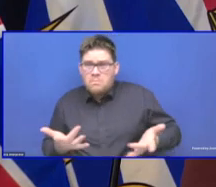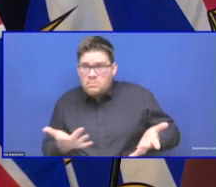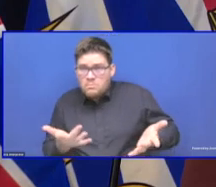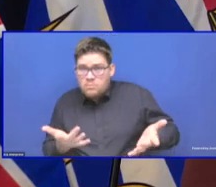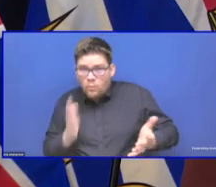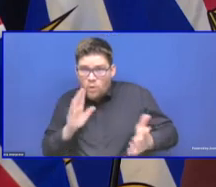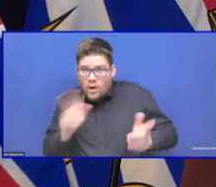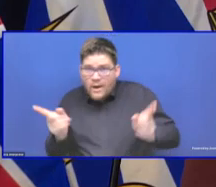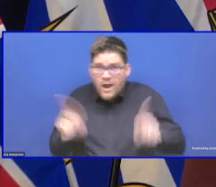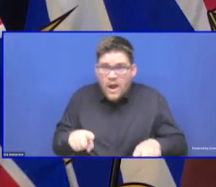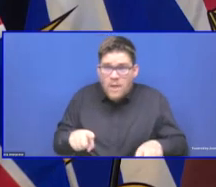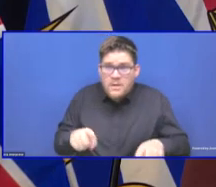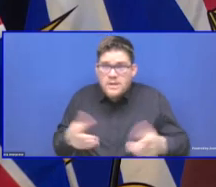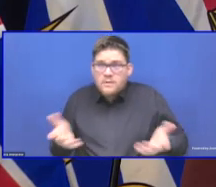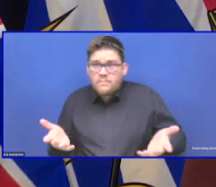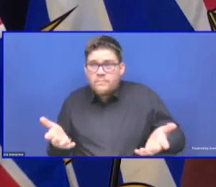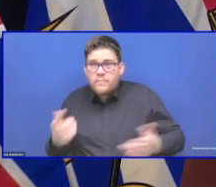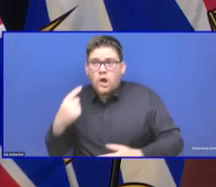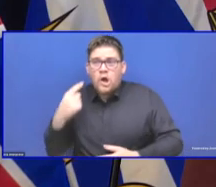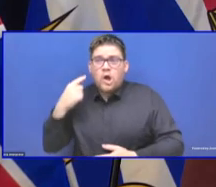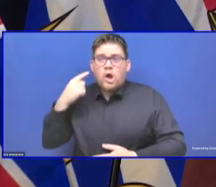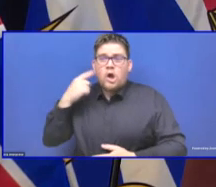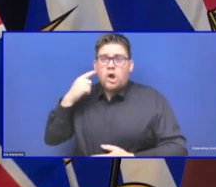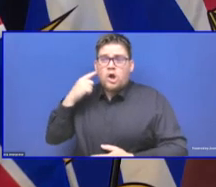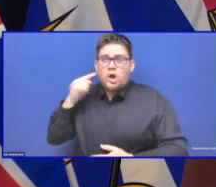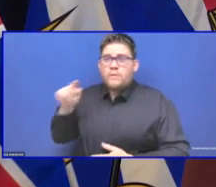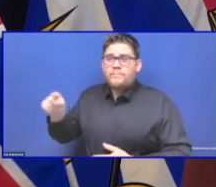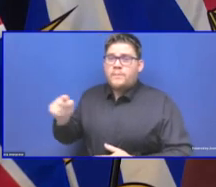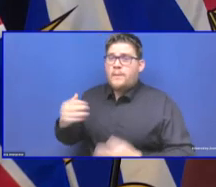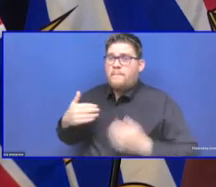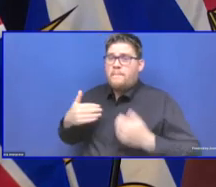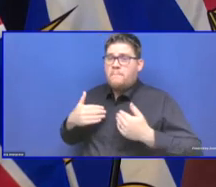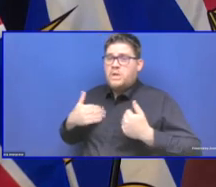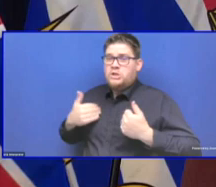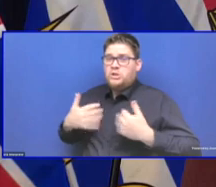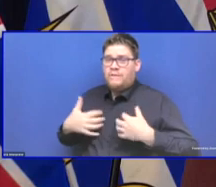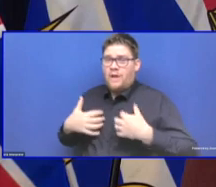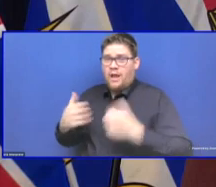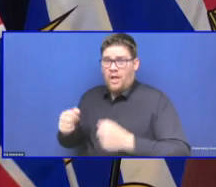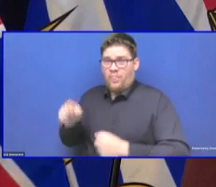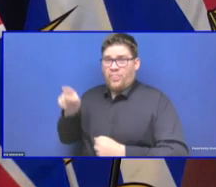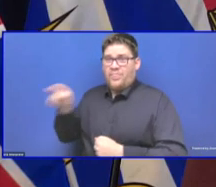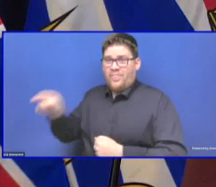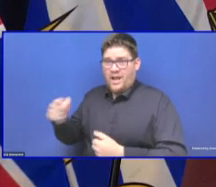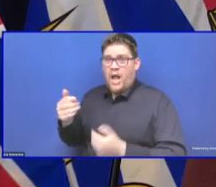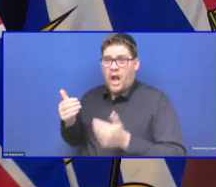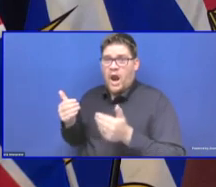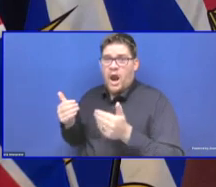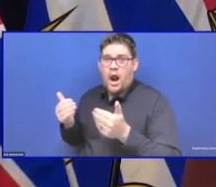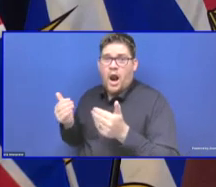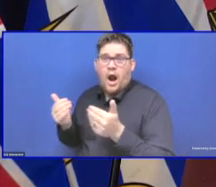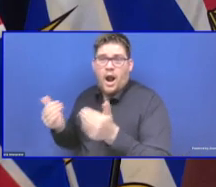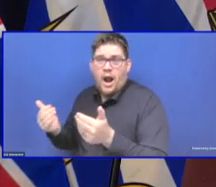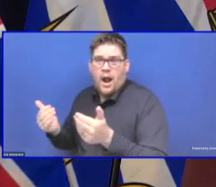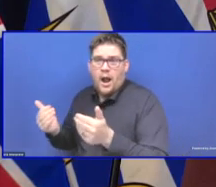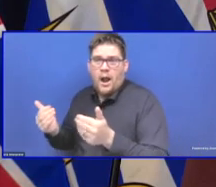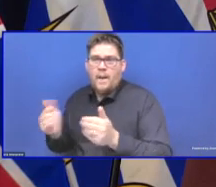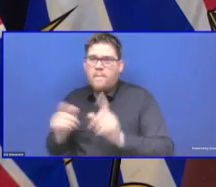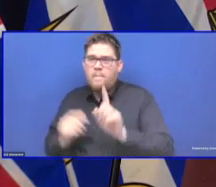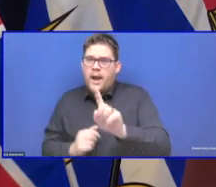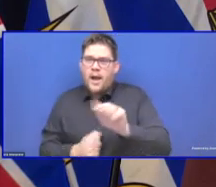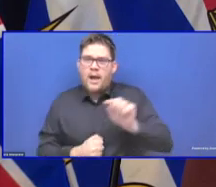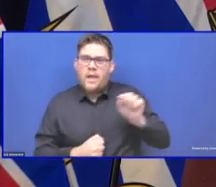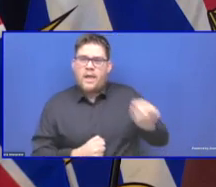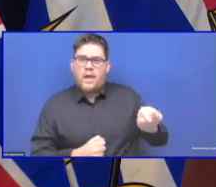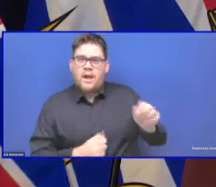Ministry of Health saying that they could go ahead with a communications plan for a long time, but then Interior Health was saying something totally different at